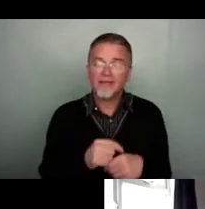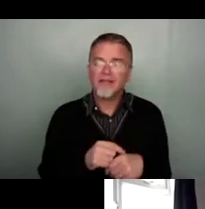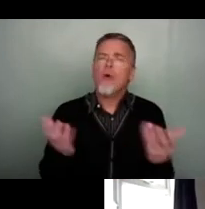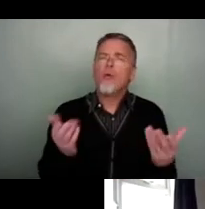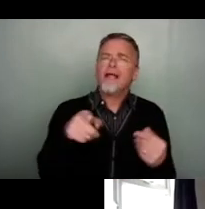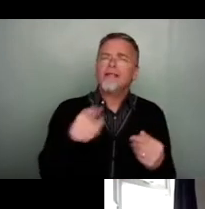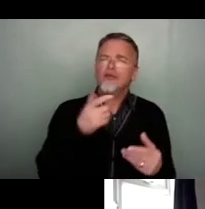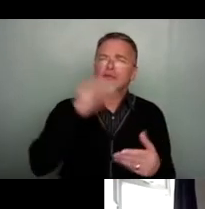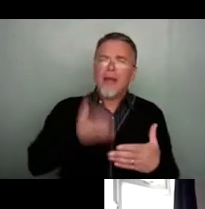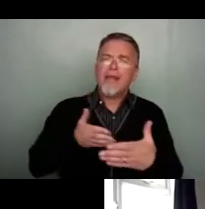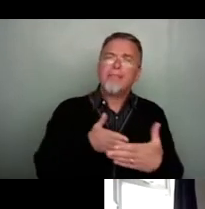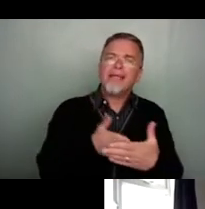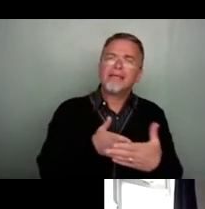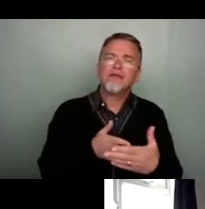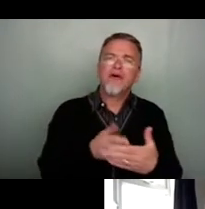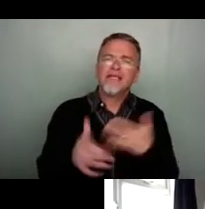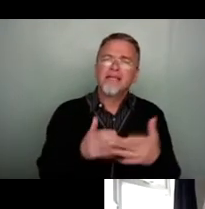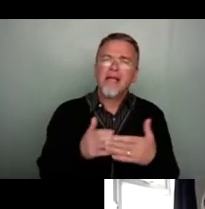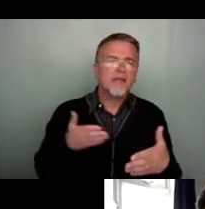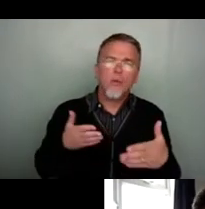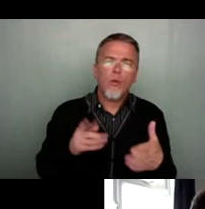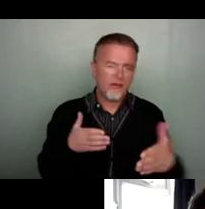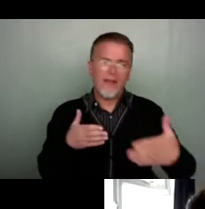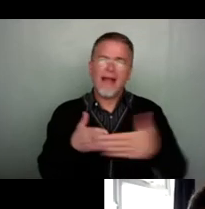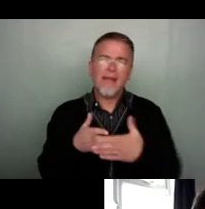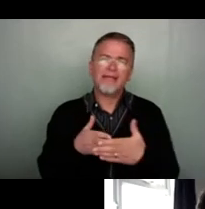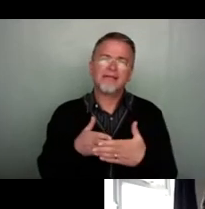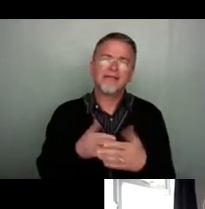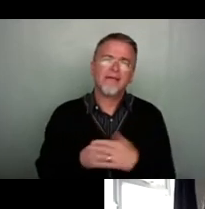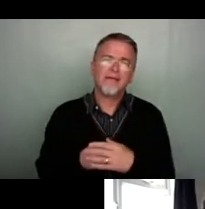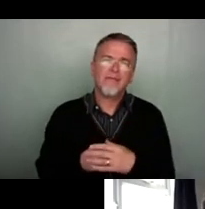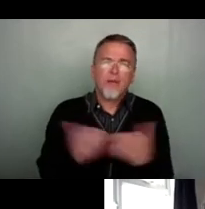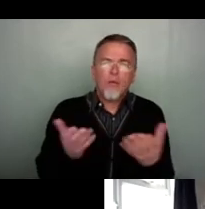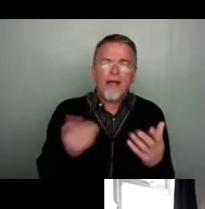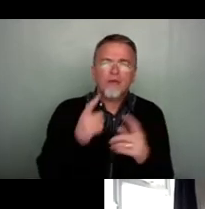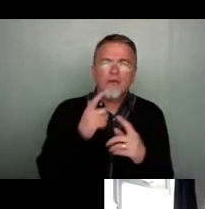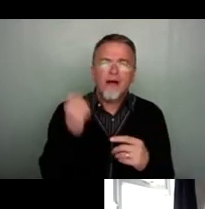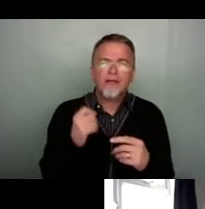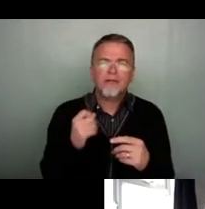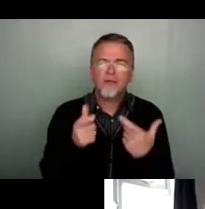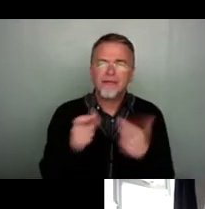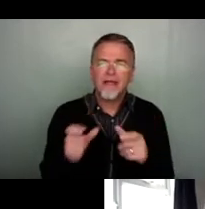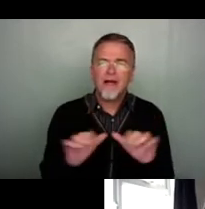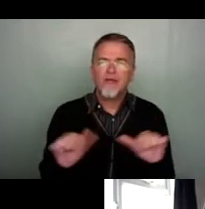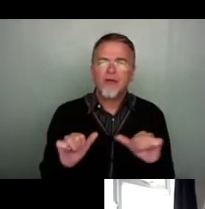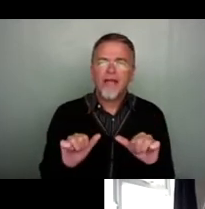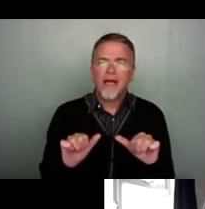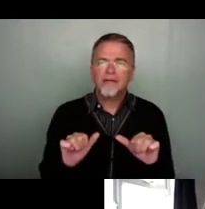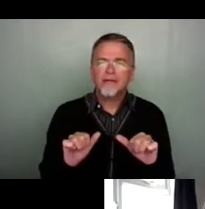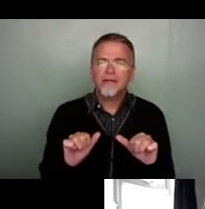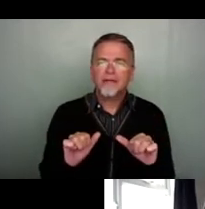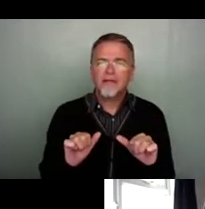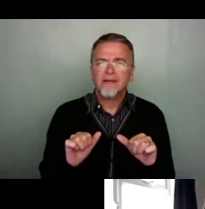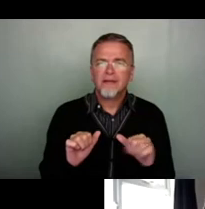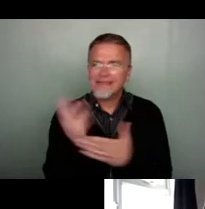the limits of the internet? What, where, where are you finding that, um, that you're still haven't quite designed experiences